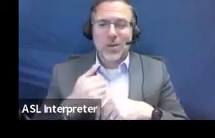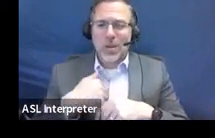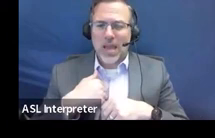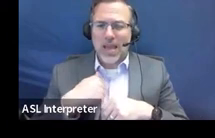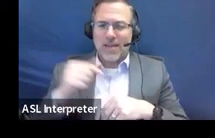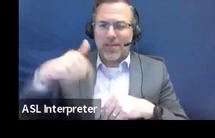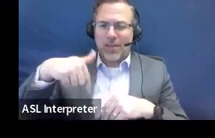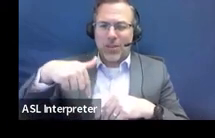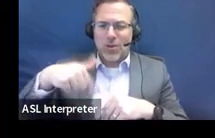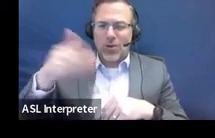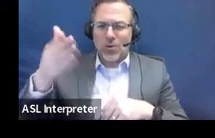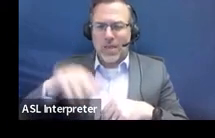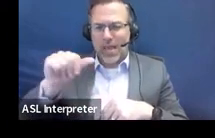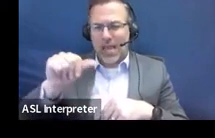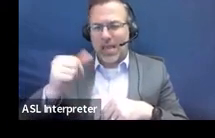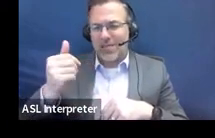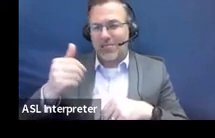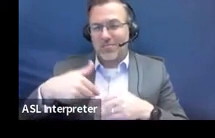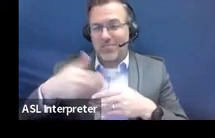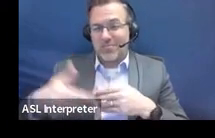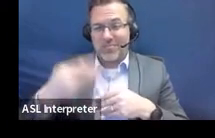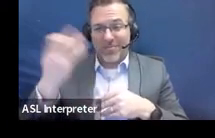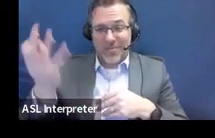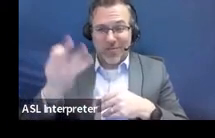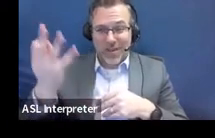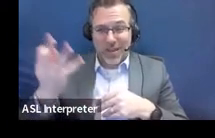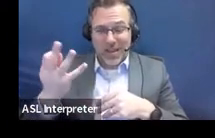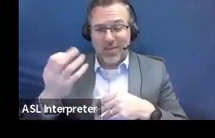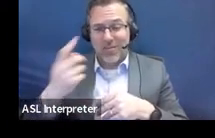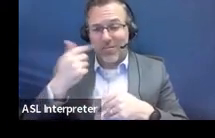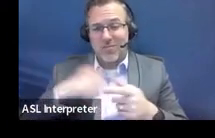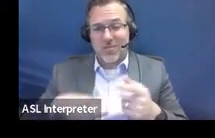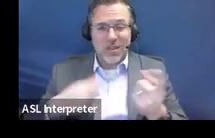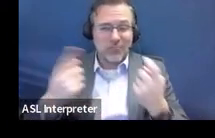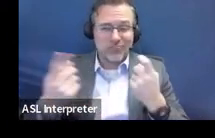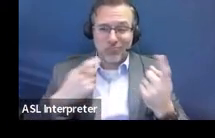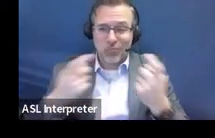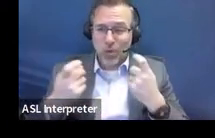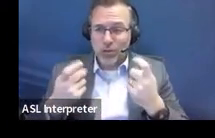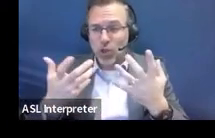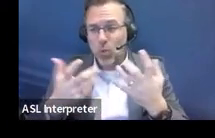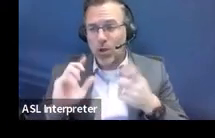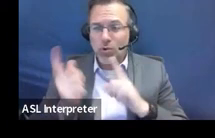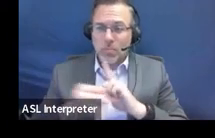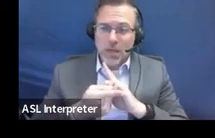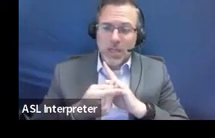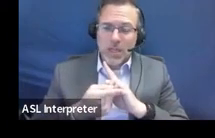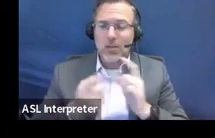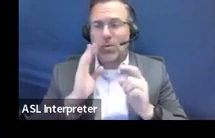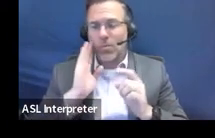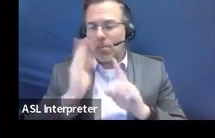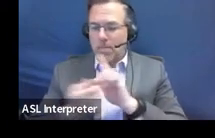Friday. If anybody's got questions and they want to come meet with us and get some answers.